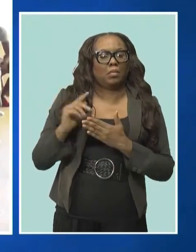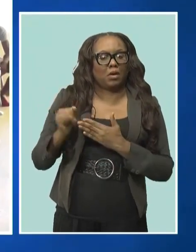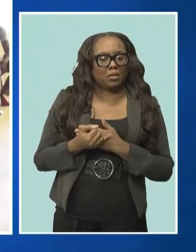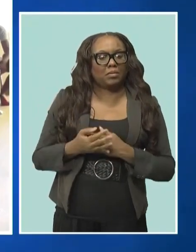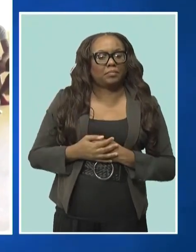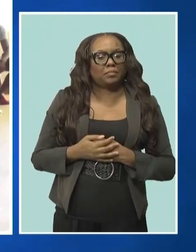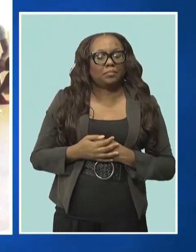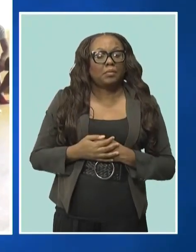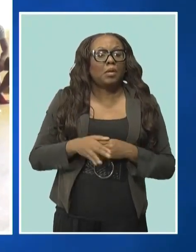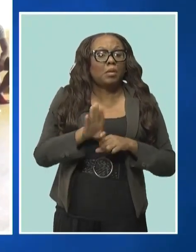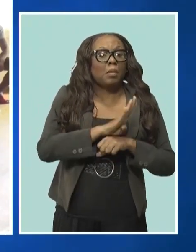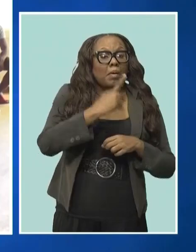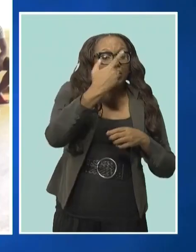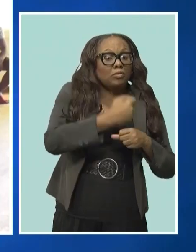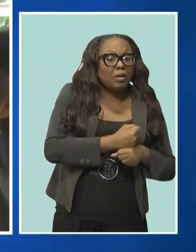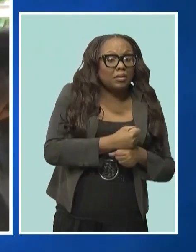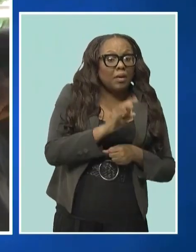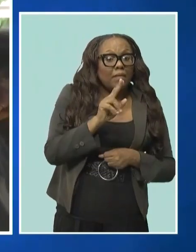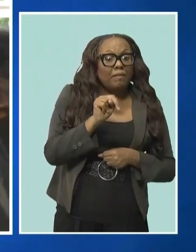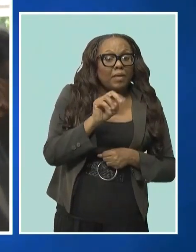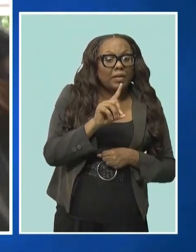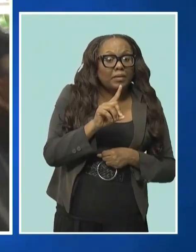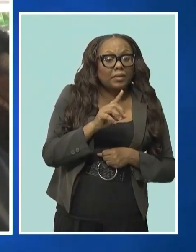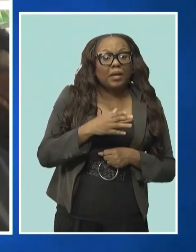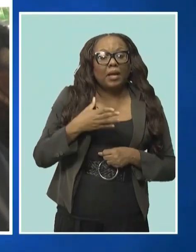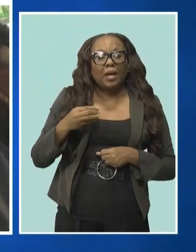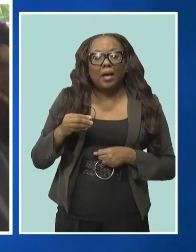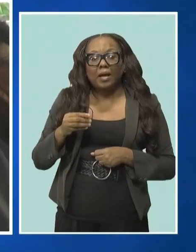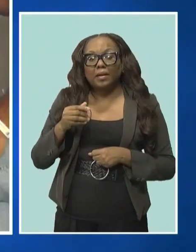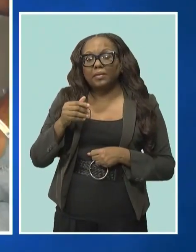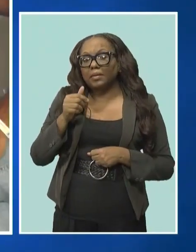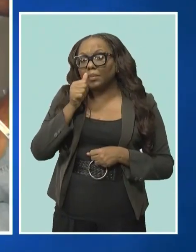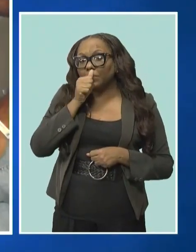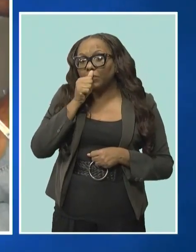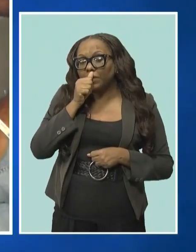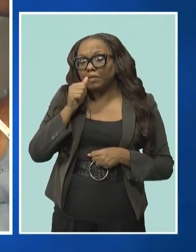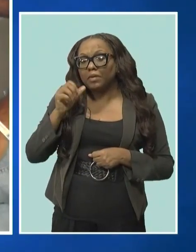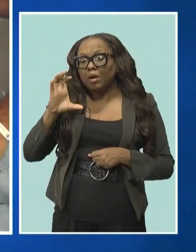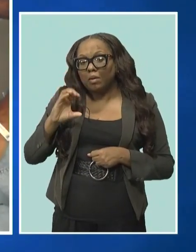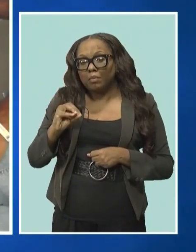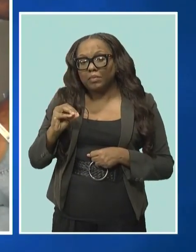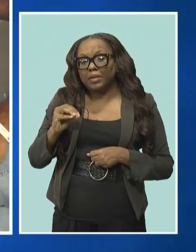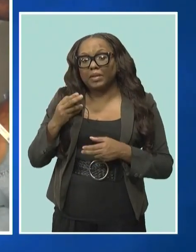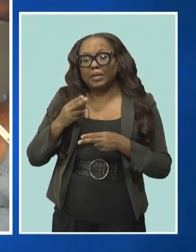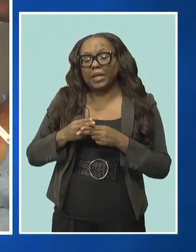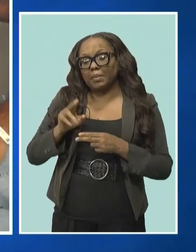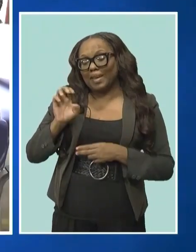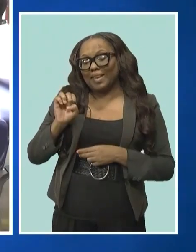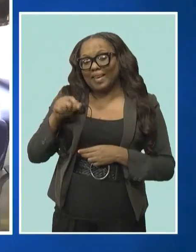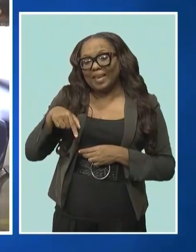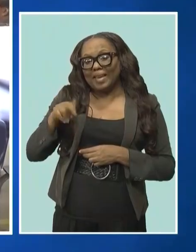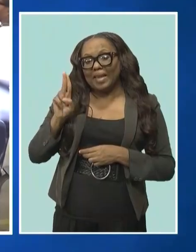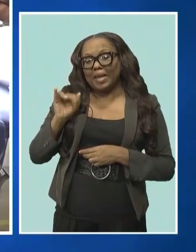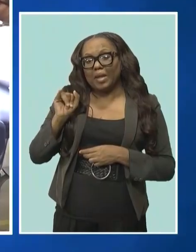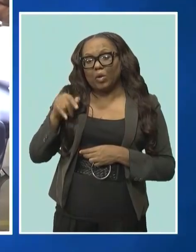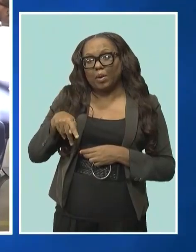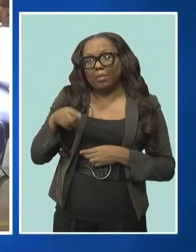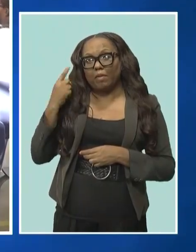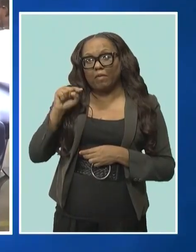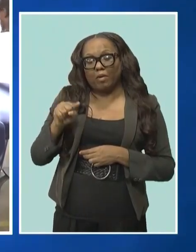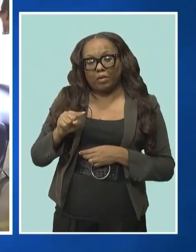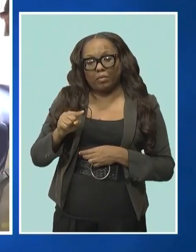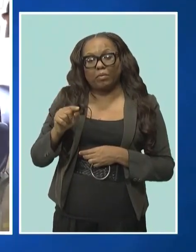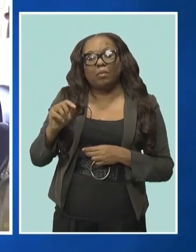private sector company Equip4U. Through monies from the fund, individuals can access a startup kit for auto